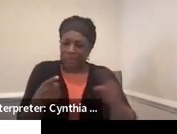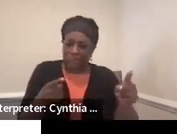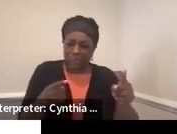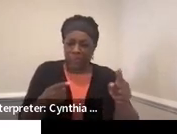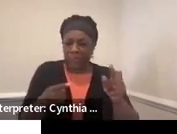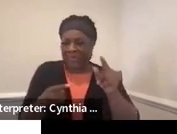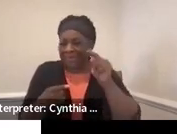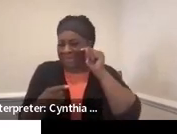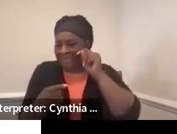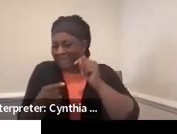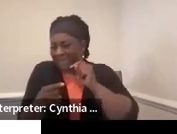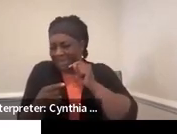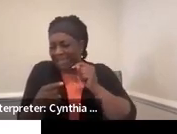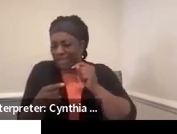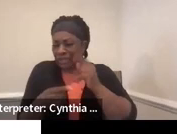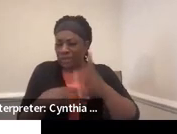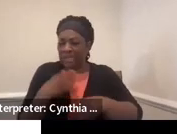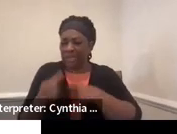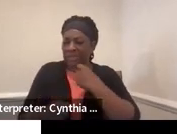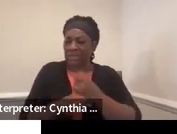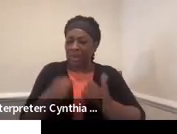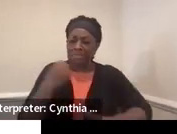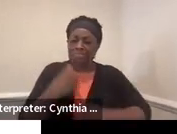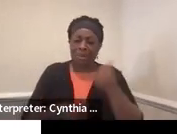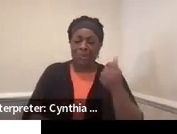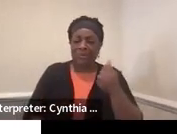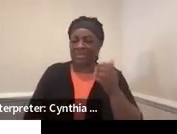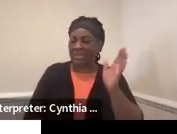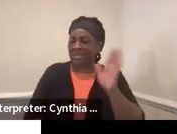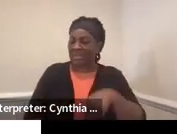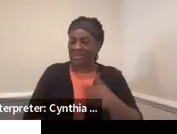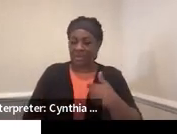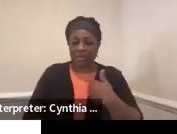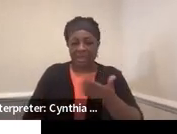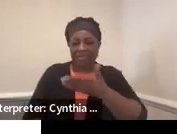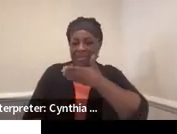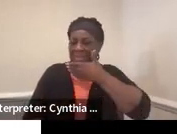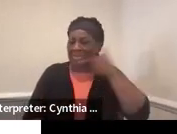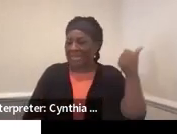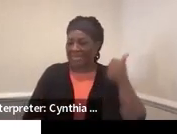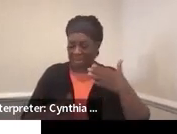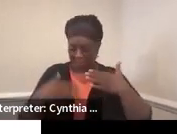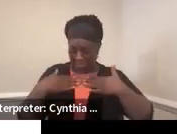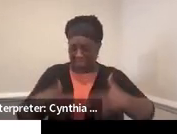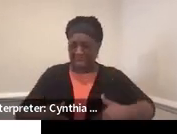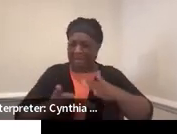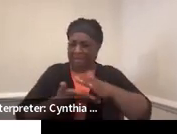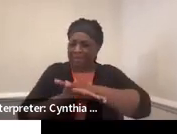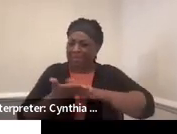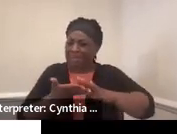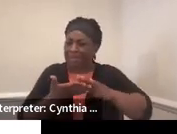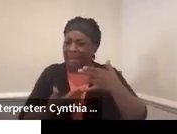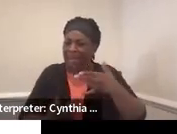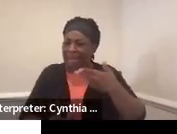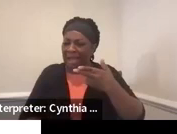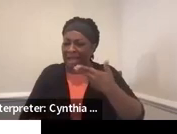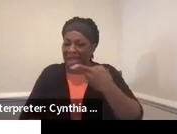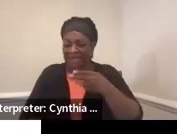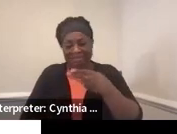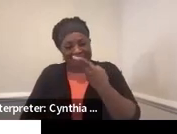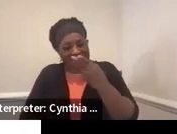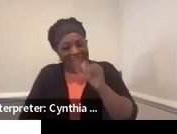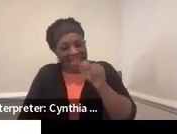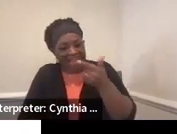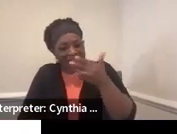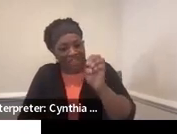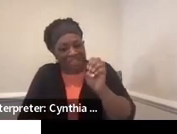years where most kids don't have the best hygiene. Like, it's sort of age appropriate or expected